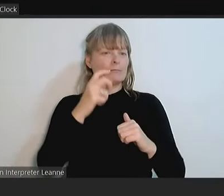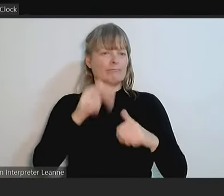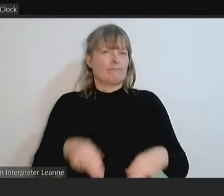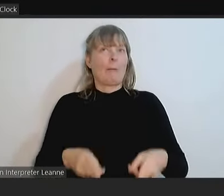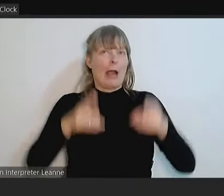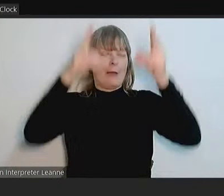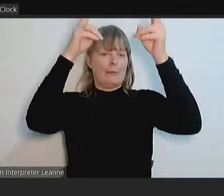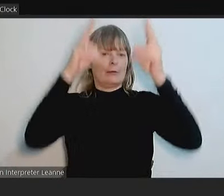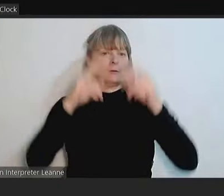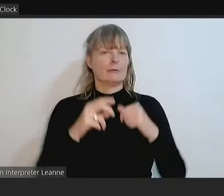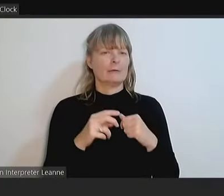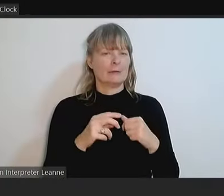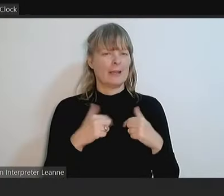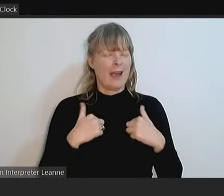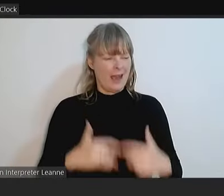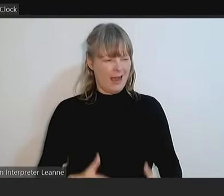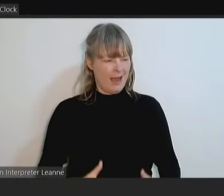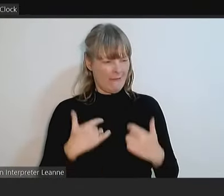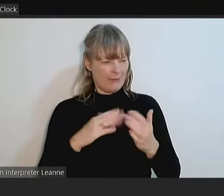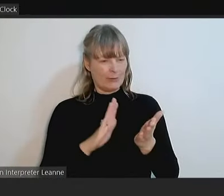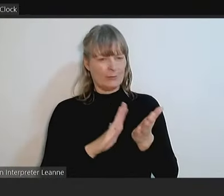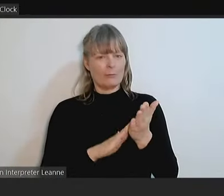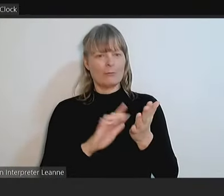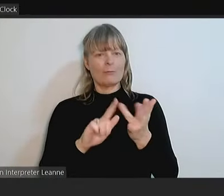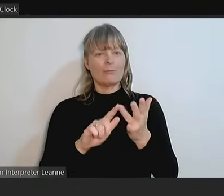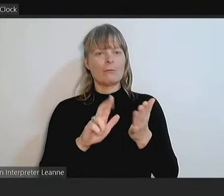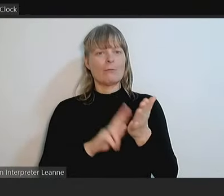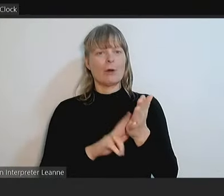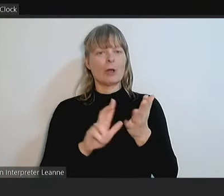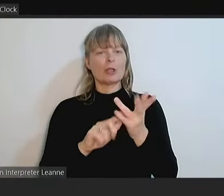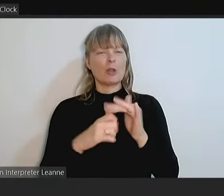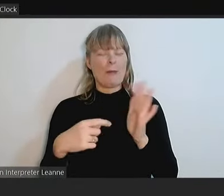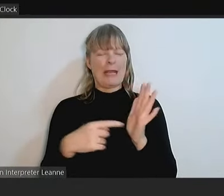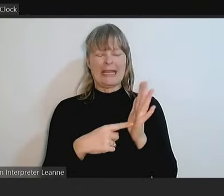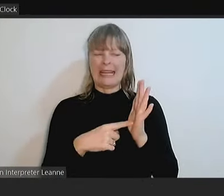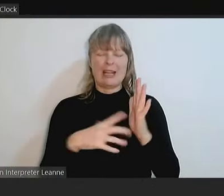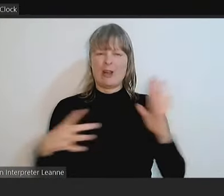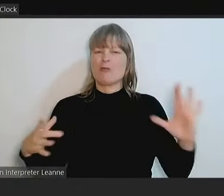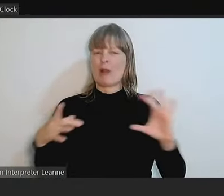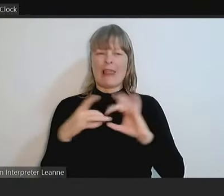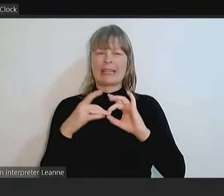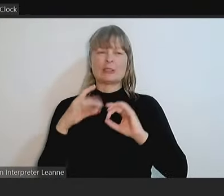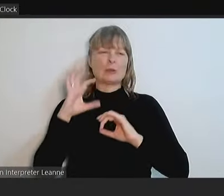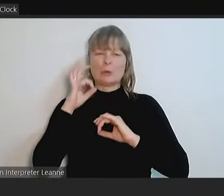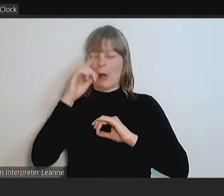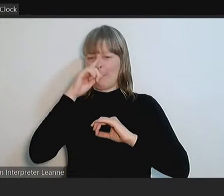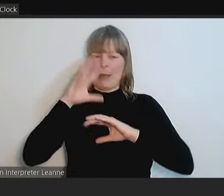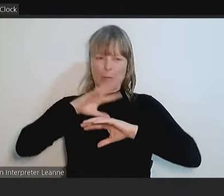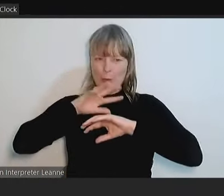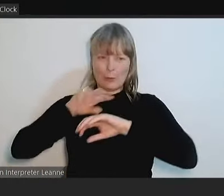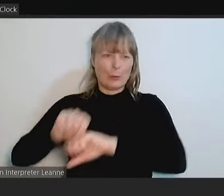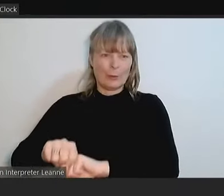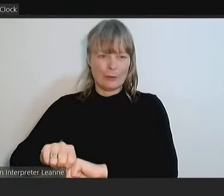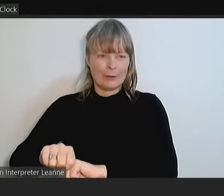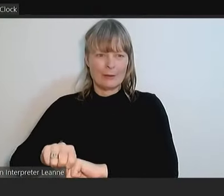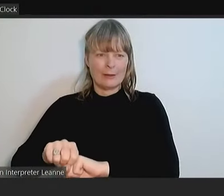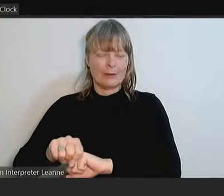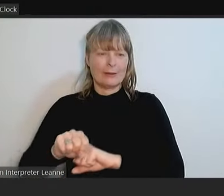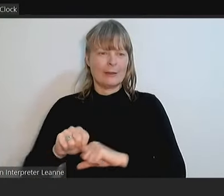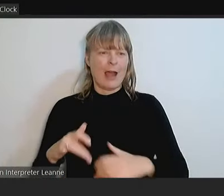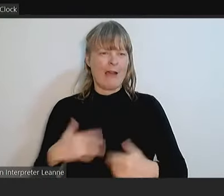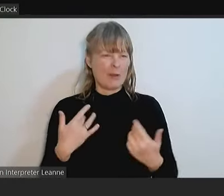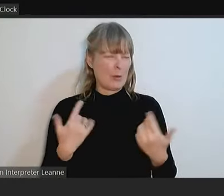colonial entities. I think they are more often than not unsuitable. And I don't think we solve the problem of the fact that we have way too many